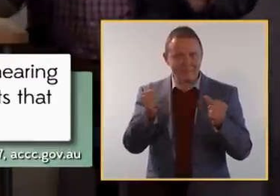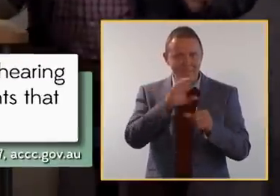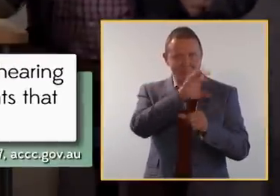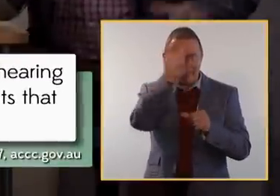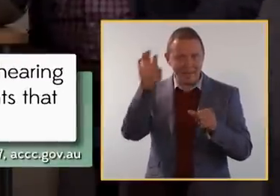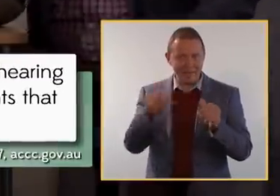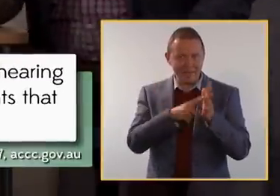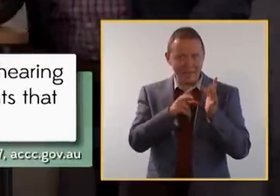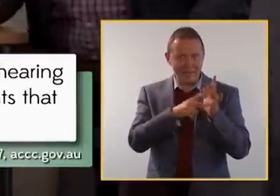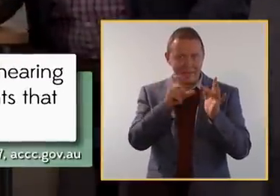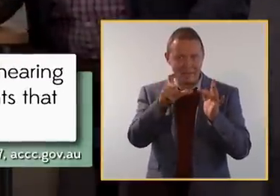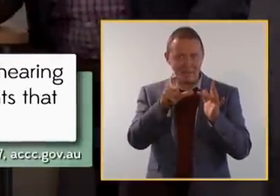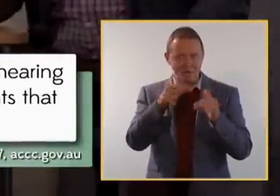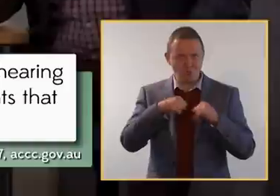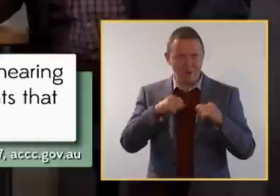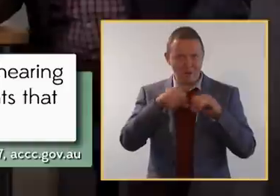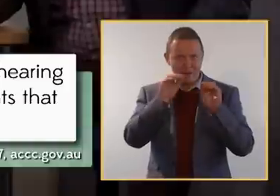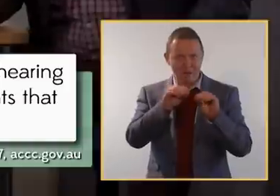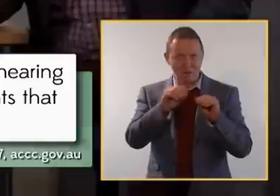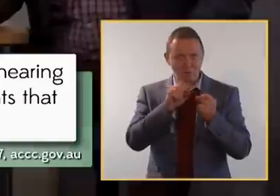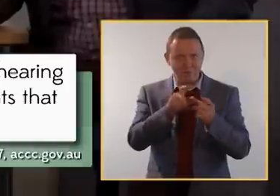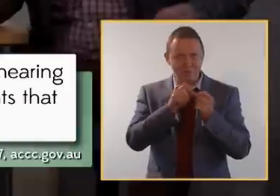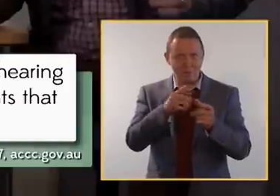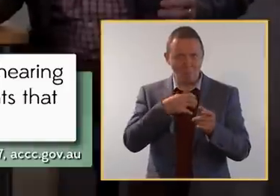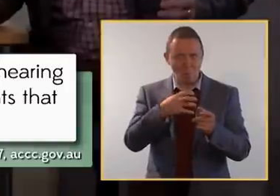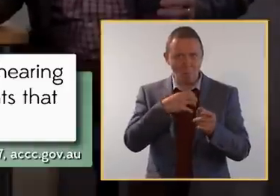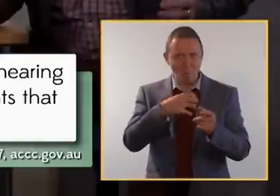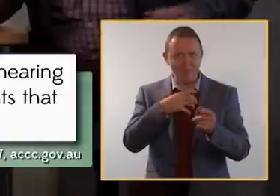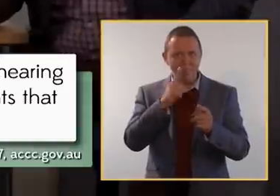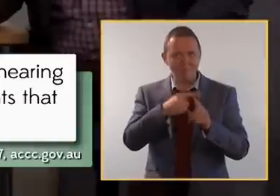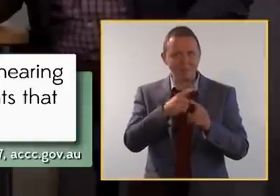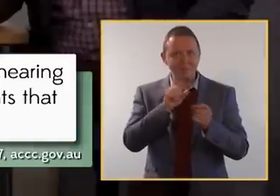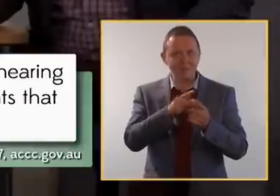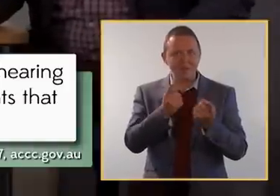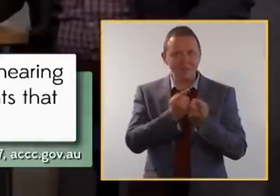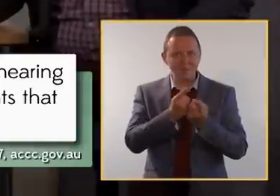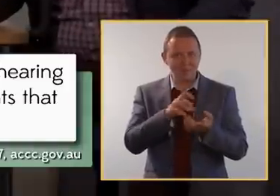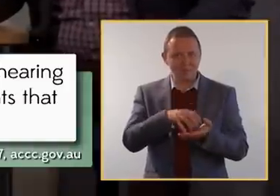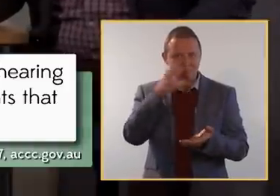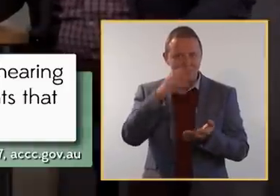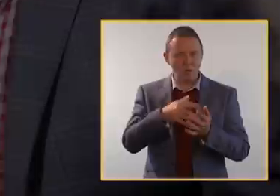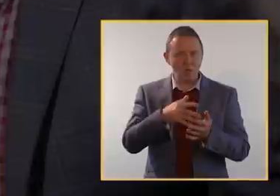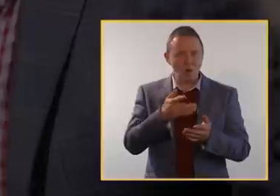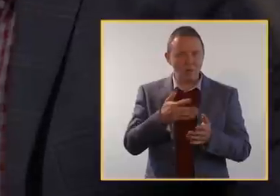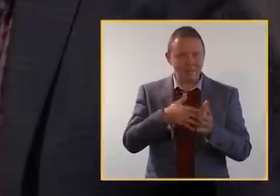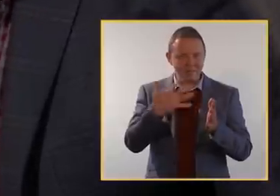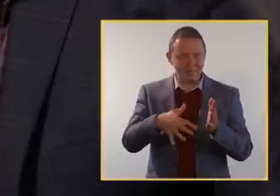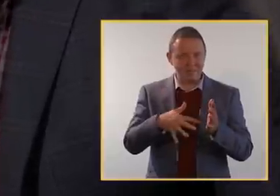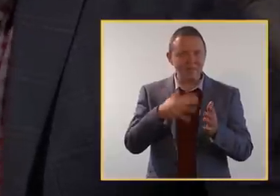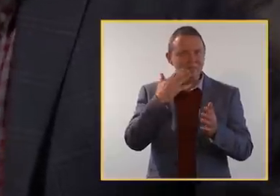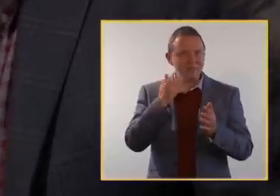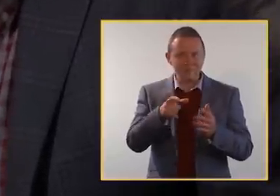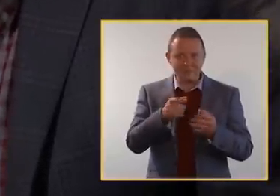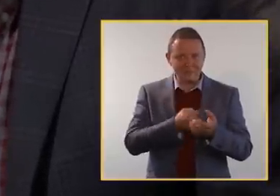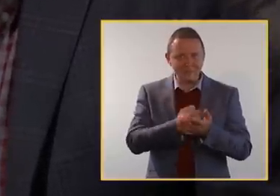Some major clinics even train their staff in sales techniques in order to sell more units and devices with a higher price tag. And despite